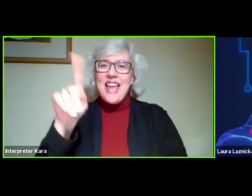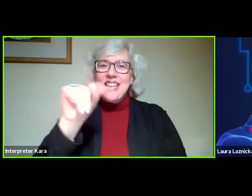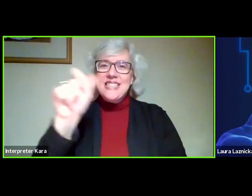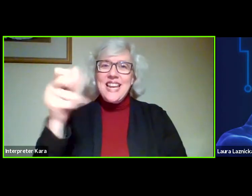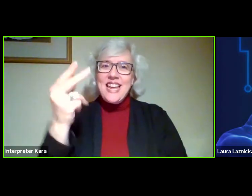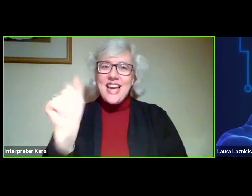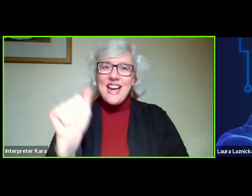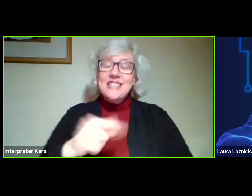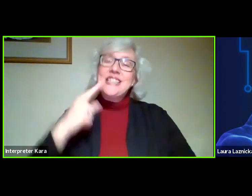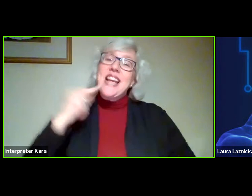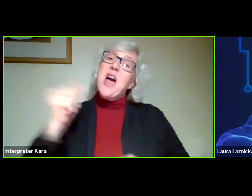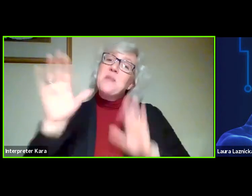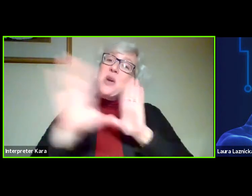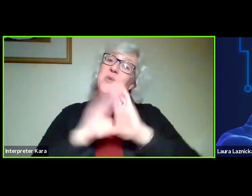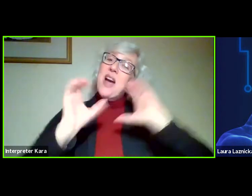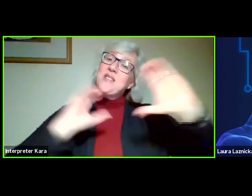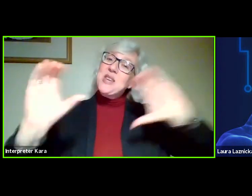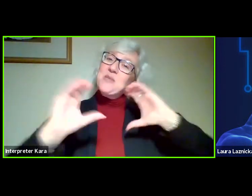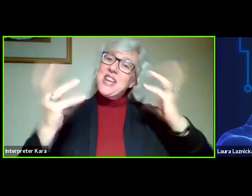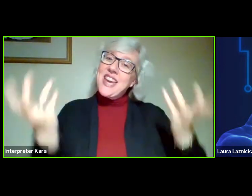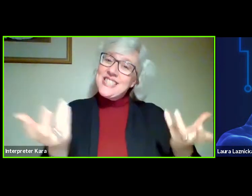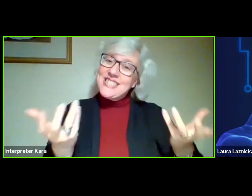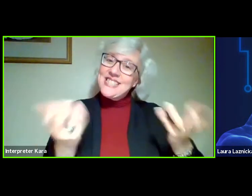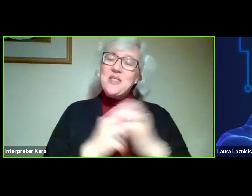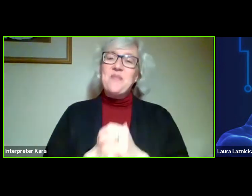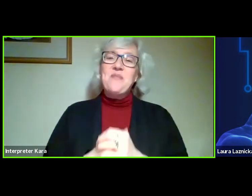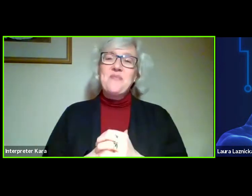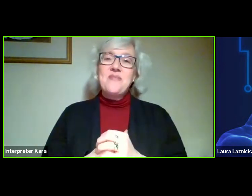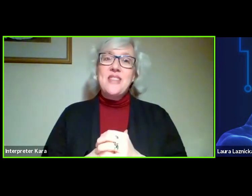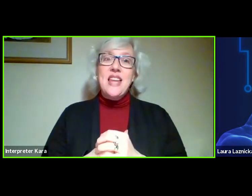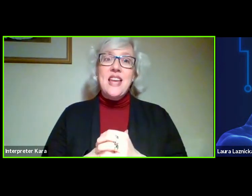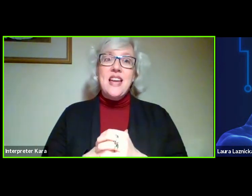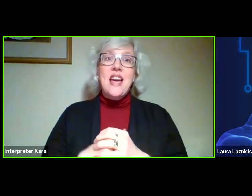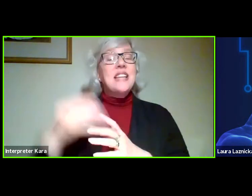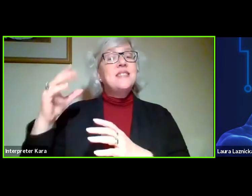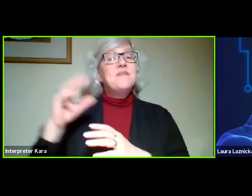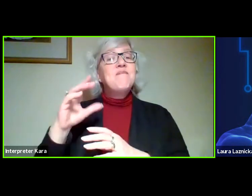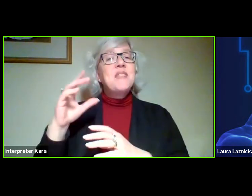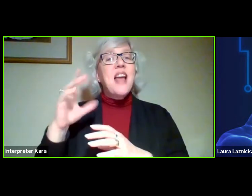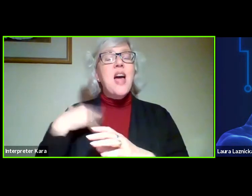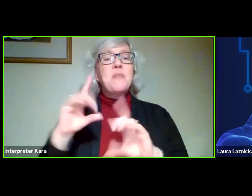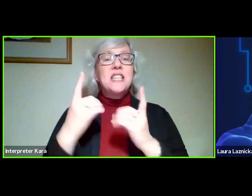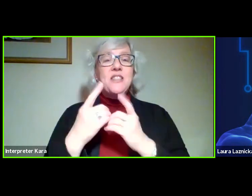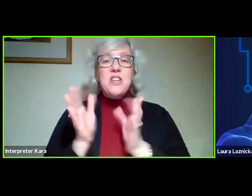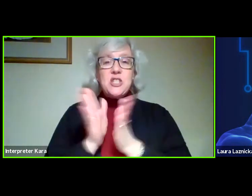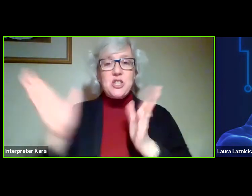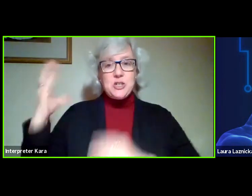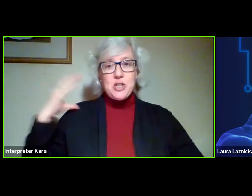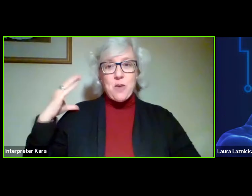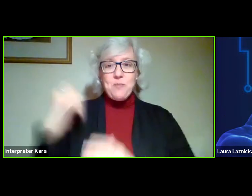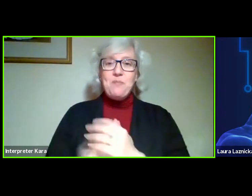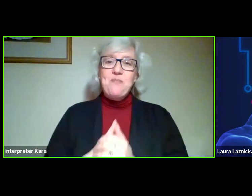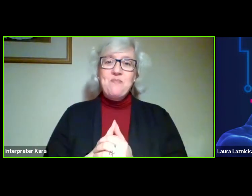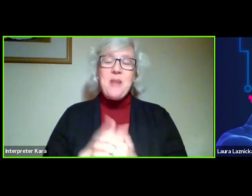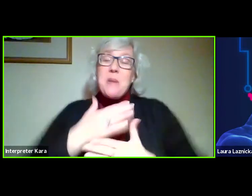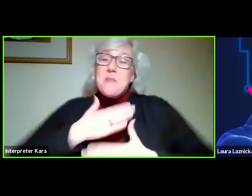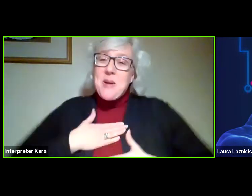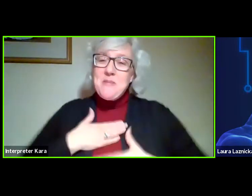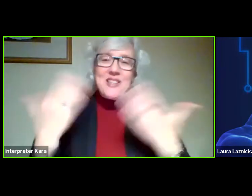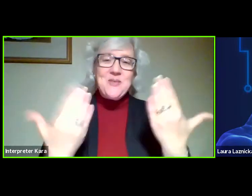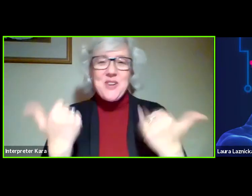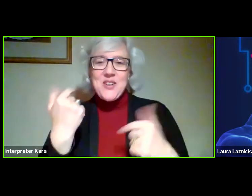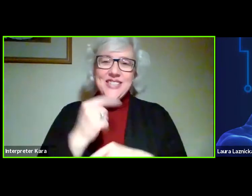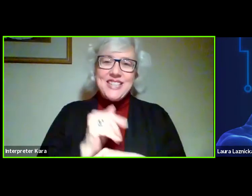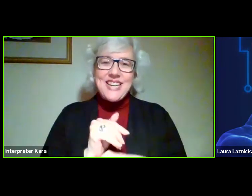I am the Graphic Communications Division Chair, and it is my pleasure to be here tonight